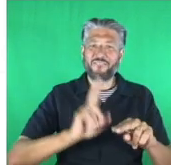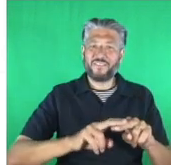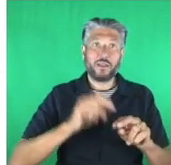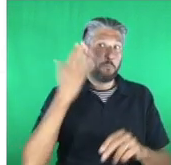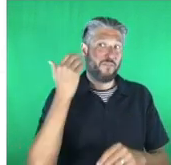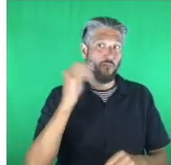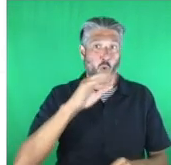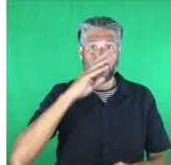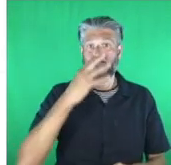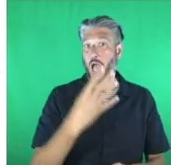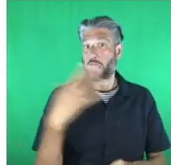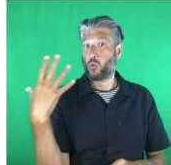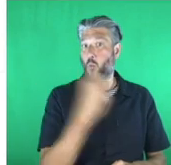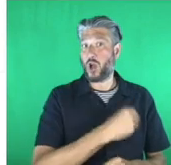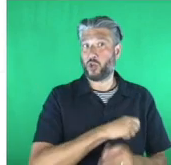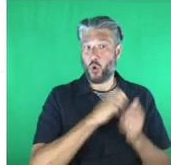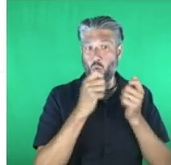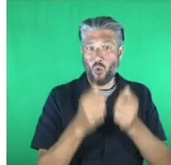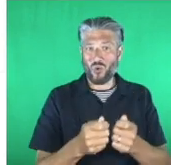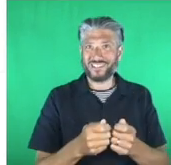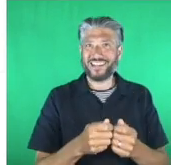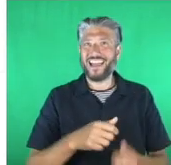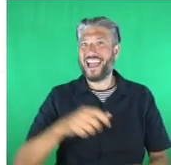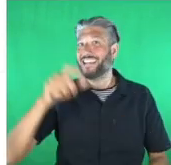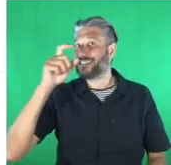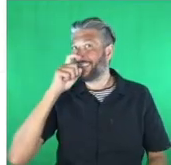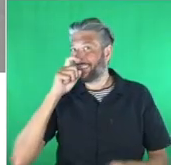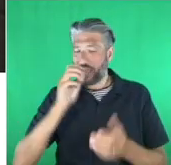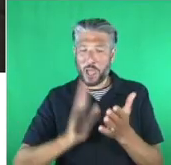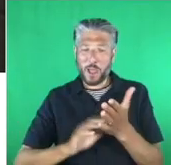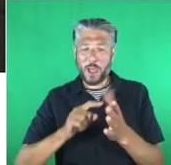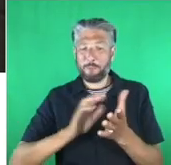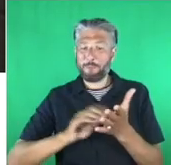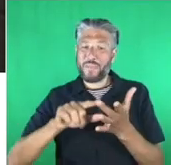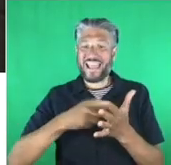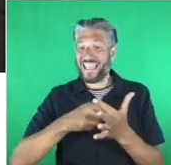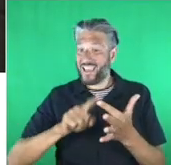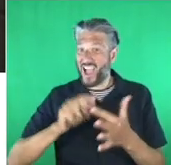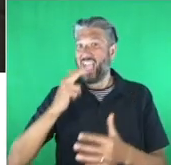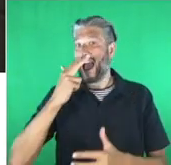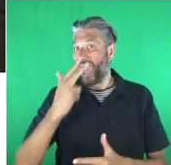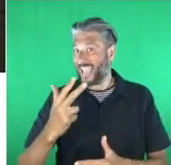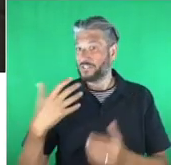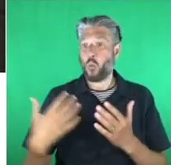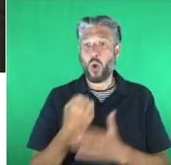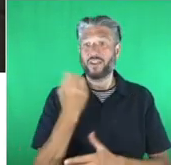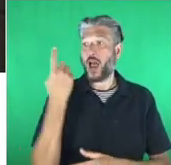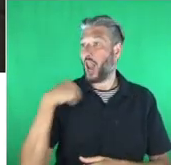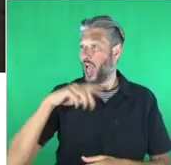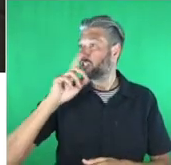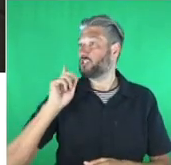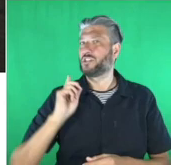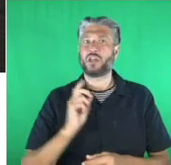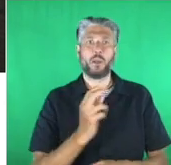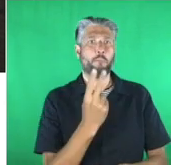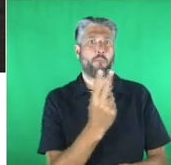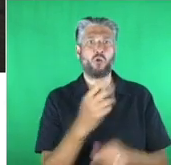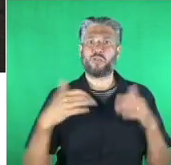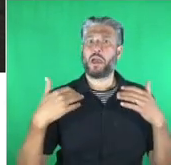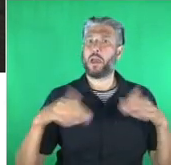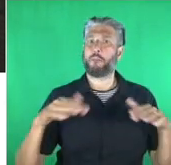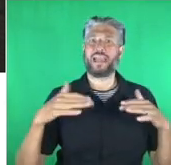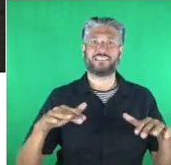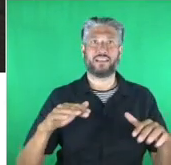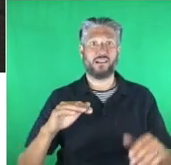mahika who won last year his sister who was eight when she won her award two amazing young young people from a family which of course seems to be